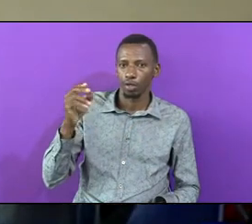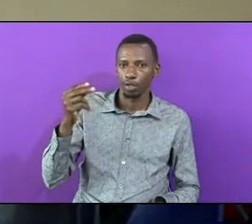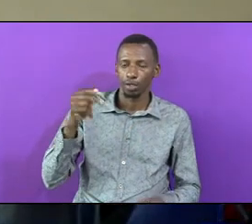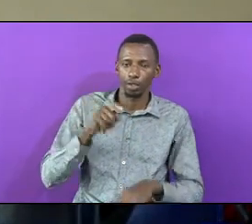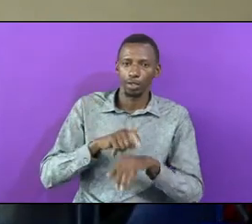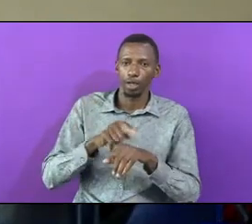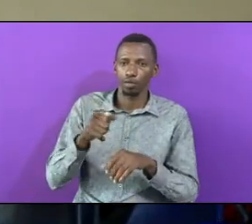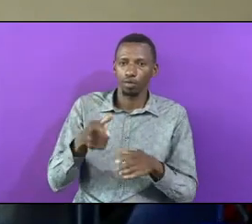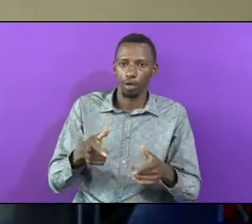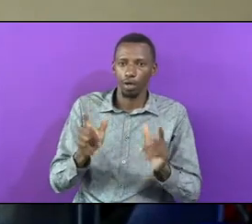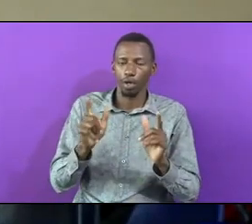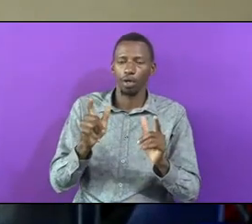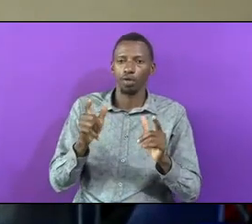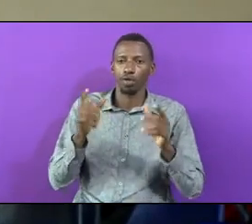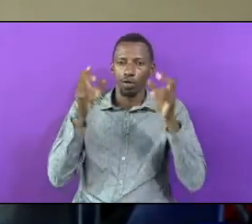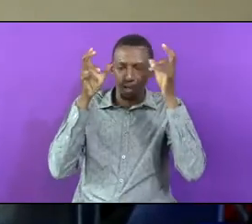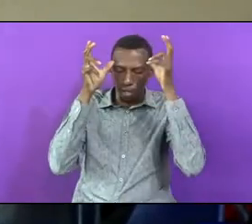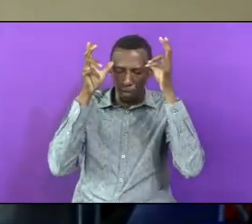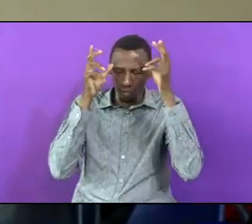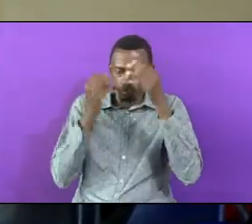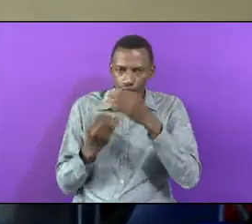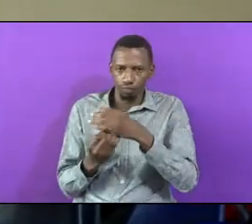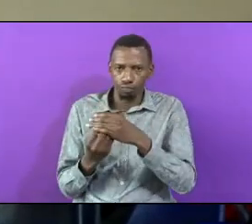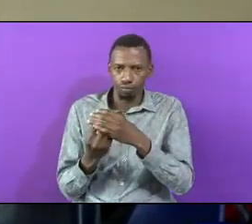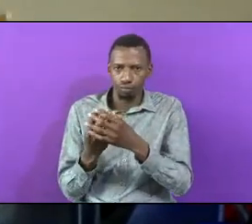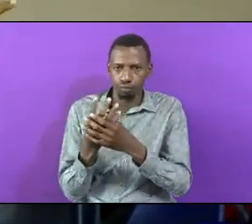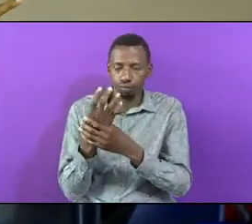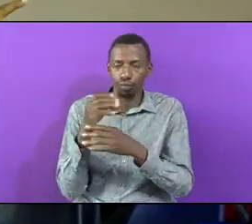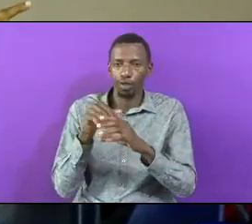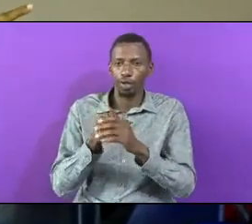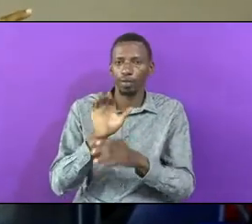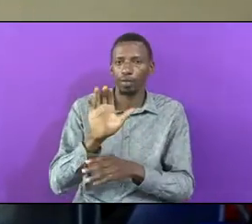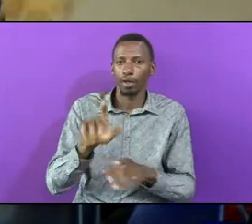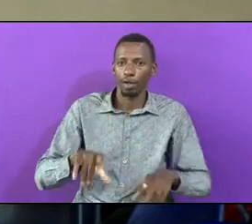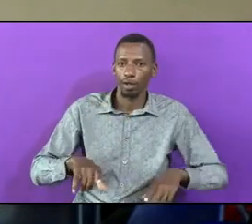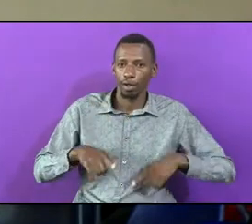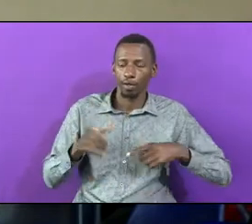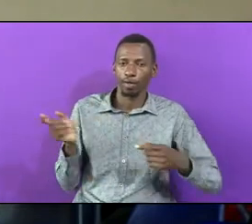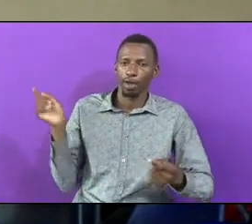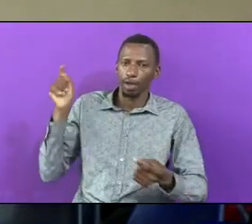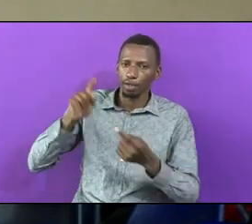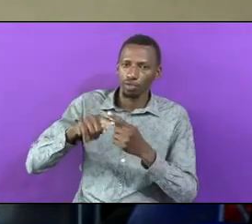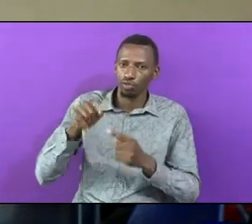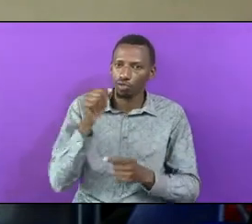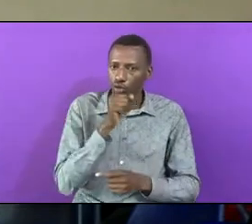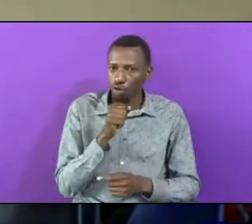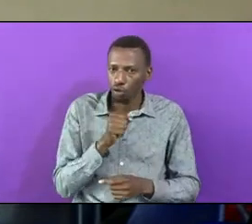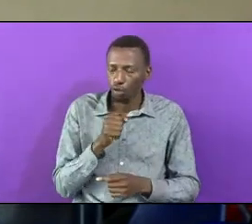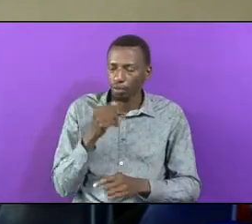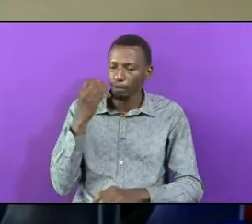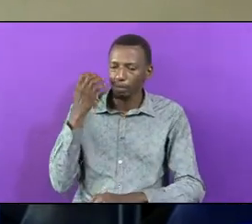Life Until You Are Old It Is The Hardest Thing To Remove Him